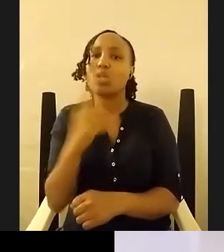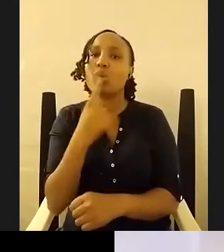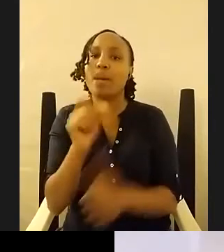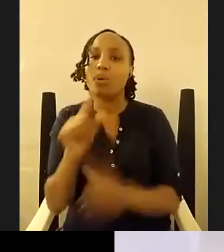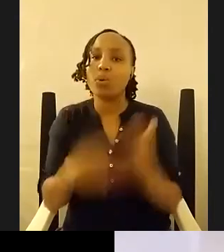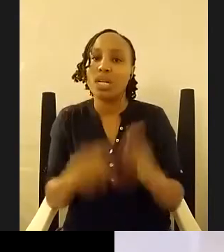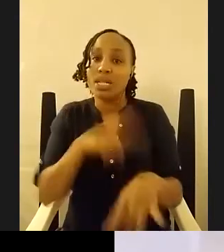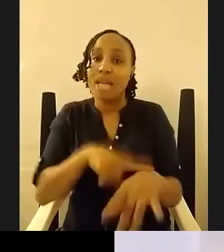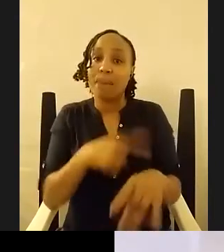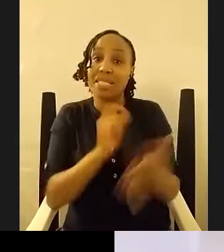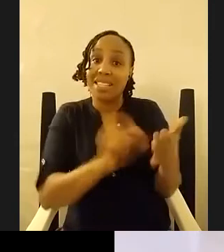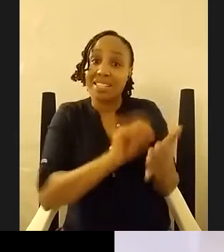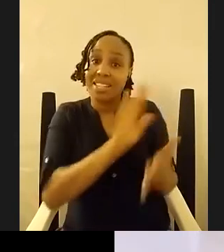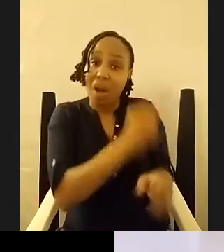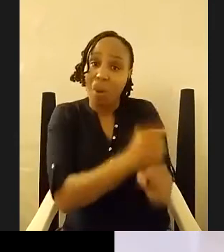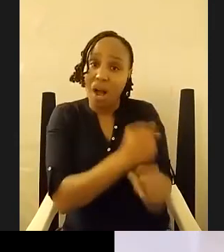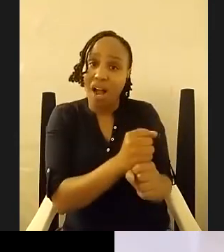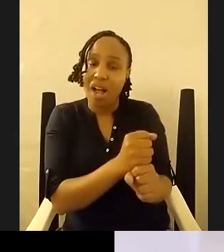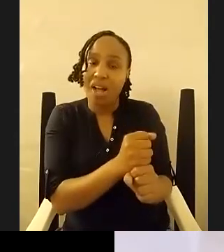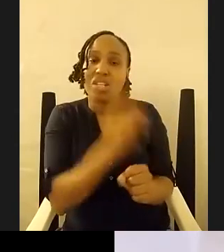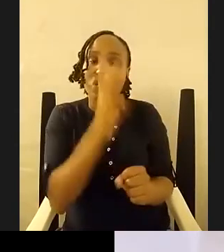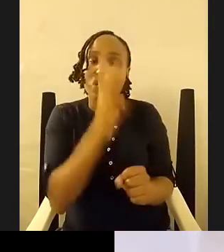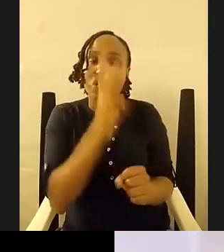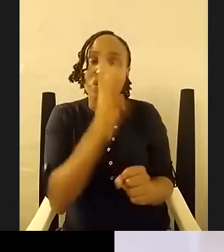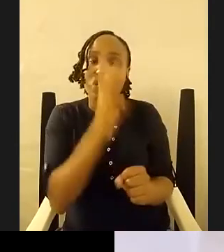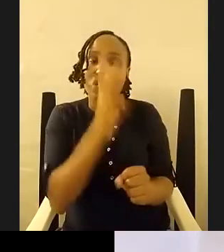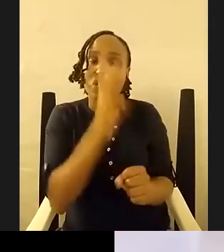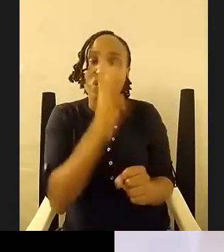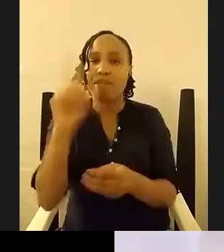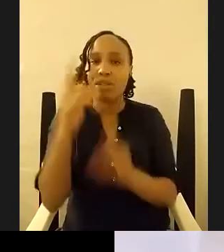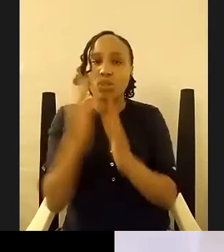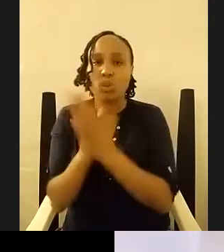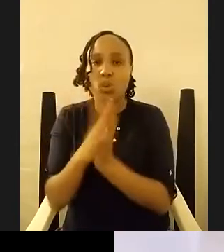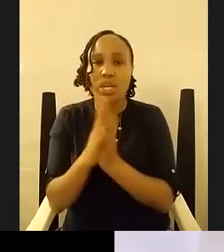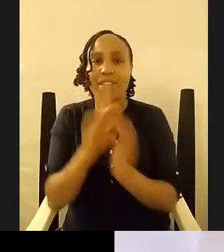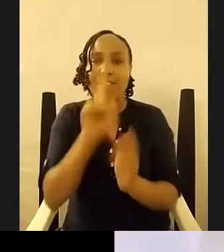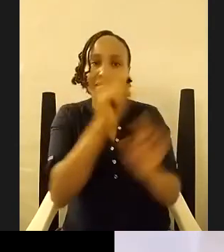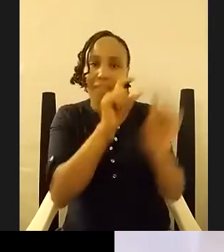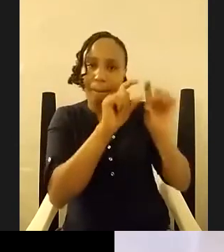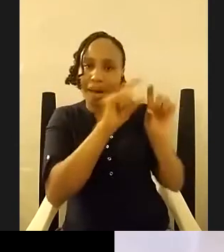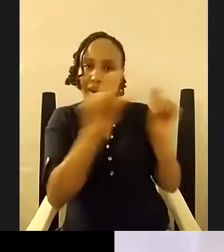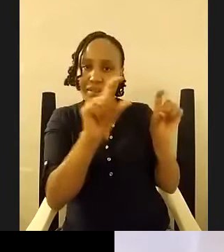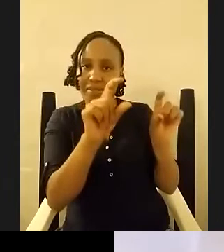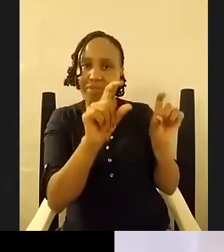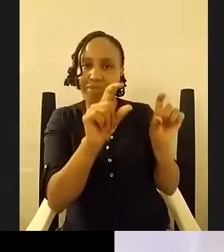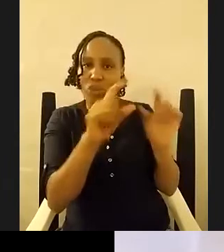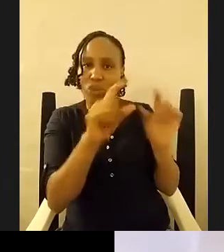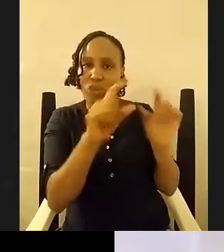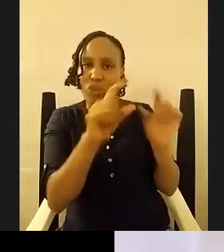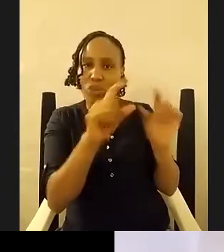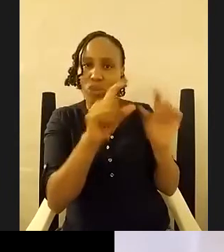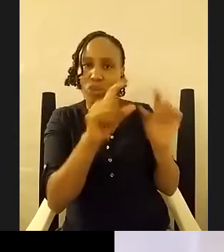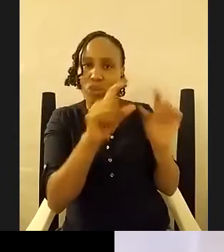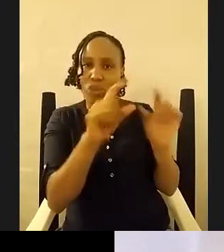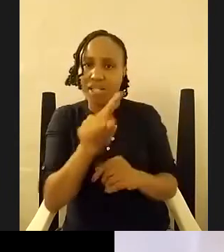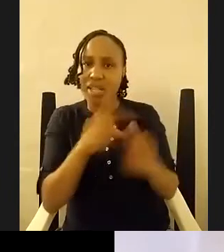she will give you the first the story in the first paragraph i mean you read jazz and the first paragraph has the whole